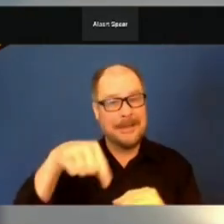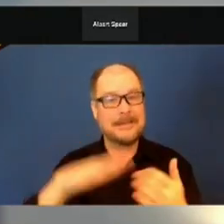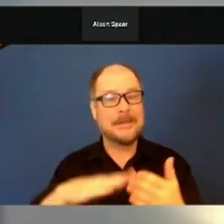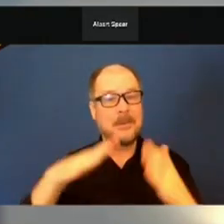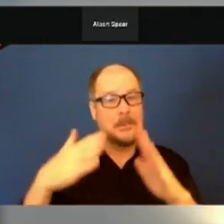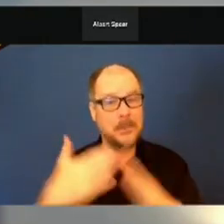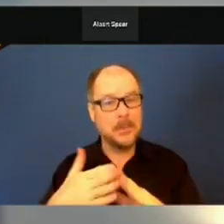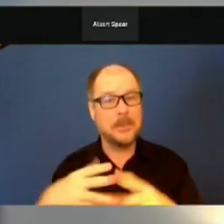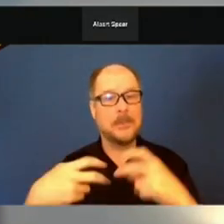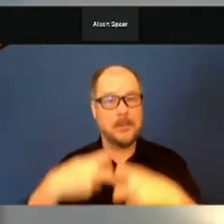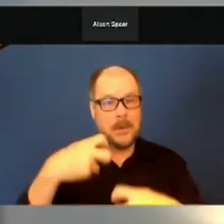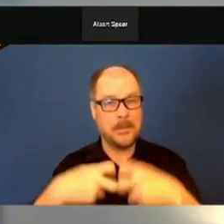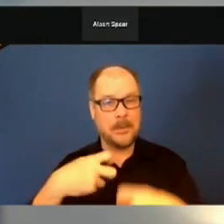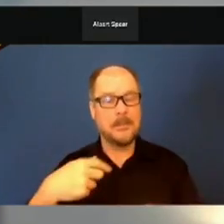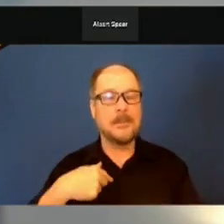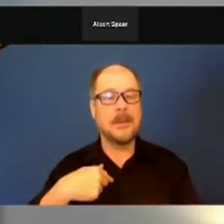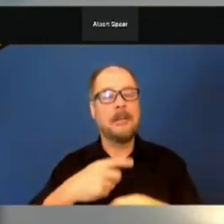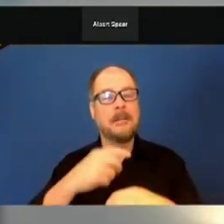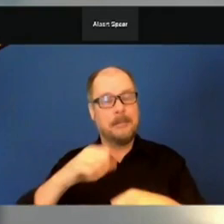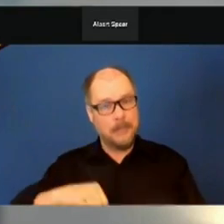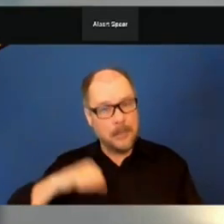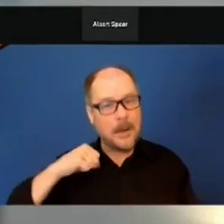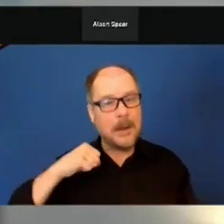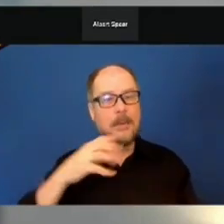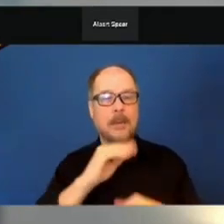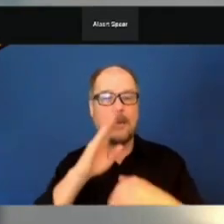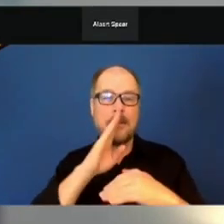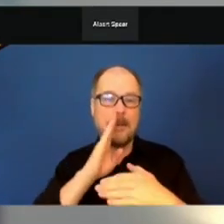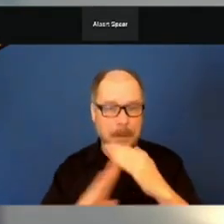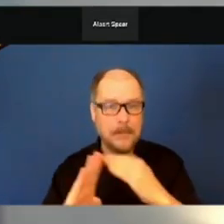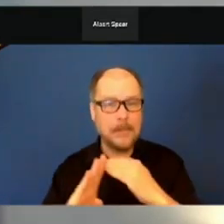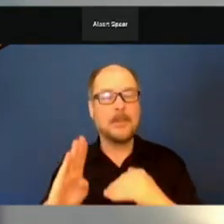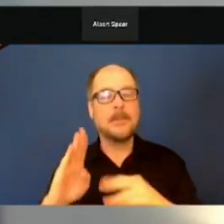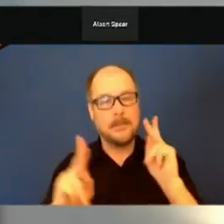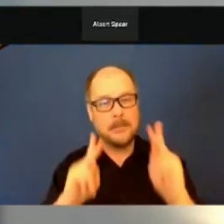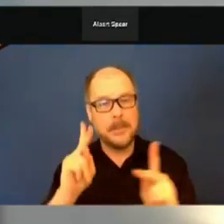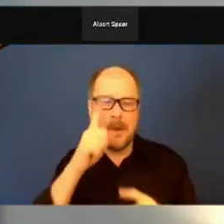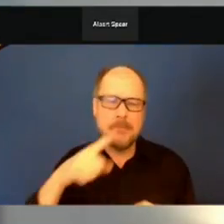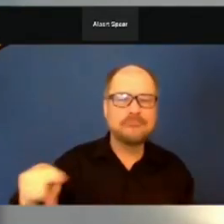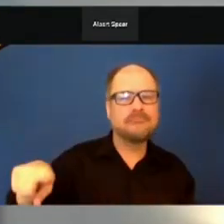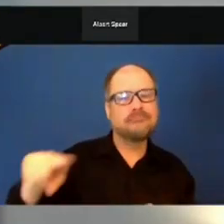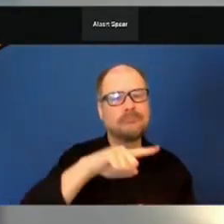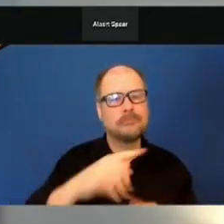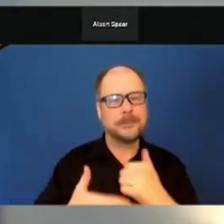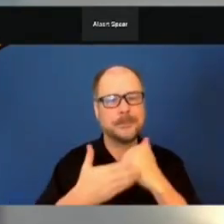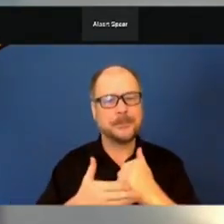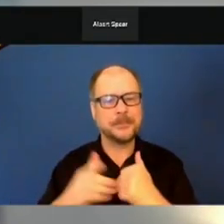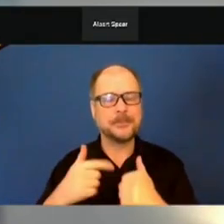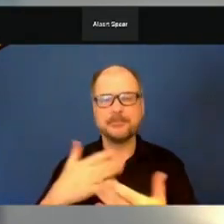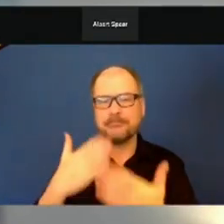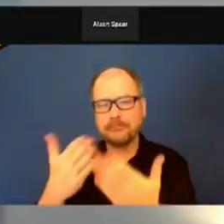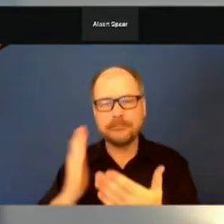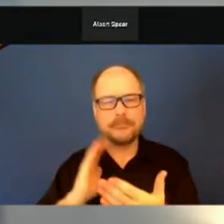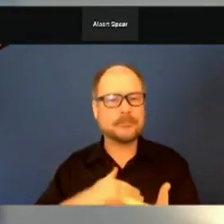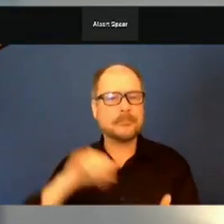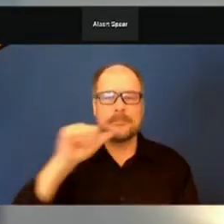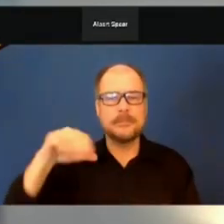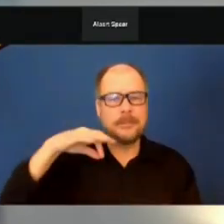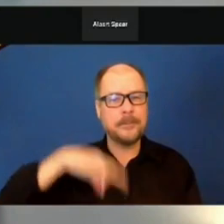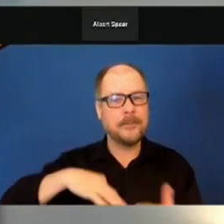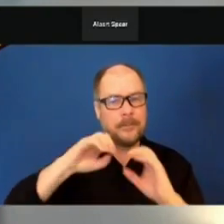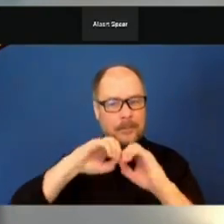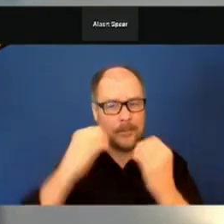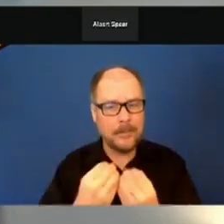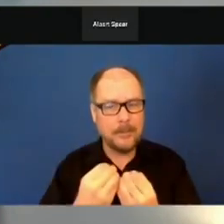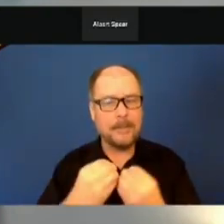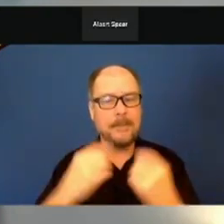am extremely proud and humbled by the support we have received from the community. I would like to thank our nonprofit partners, Salvation Army, Supportive Housing